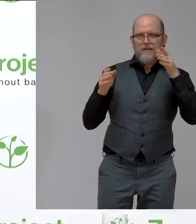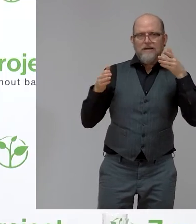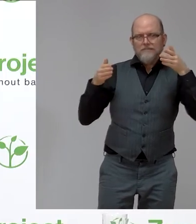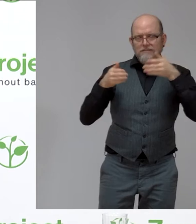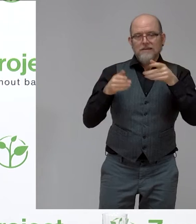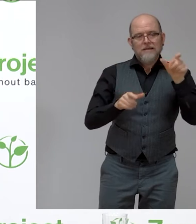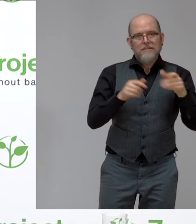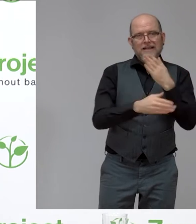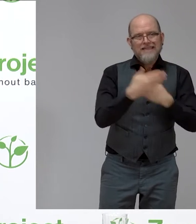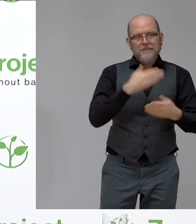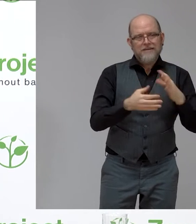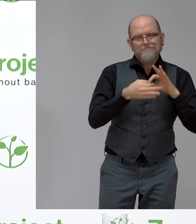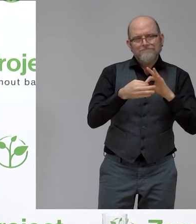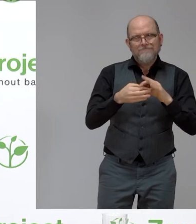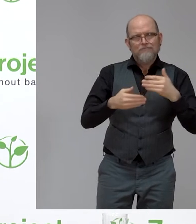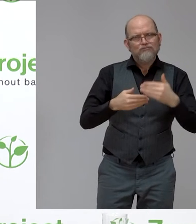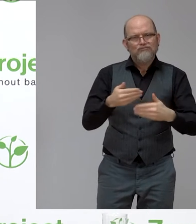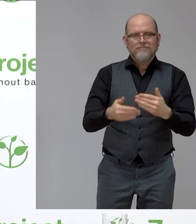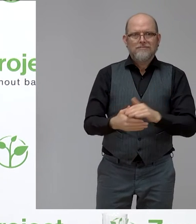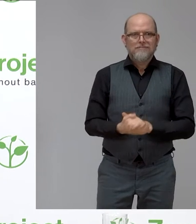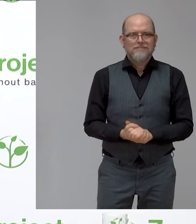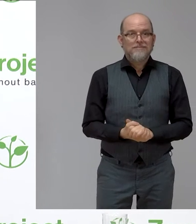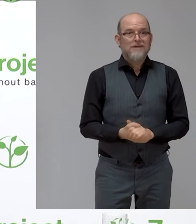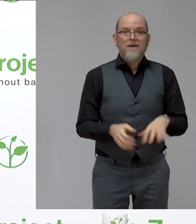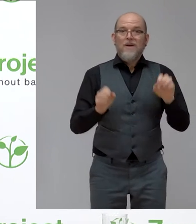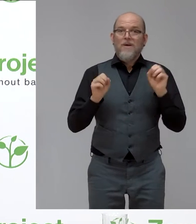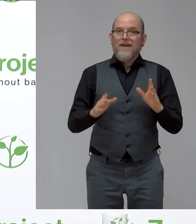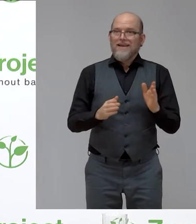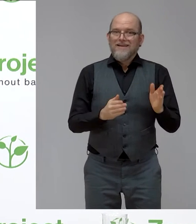continue now with the second part of the award videos, please.